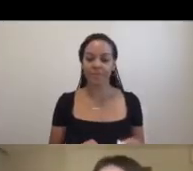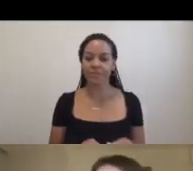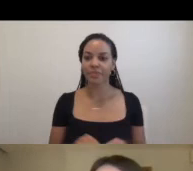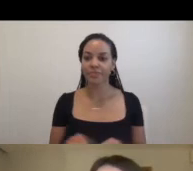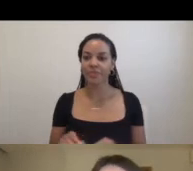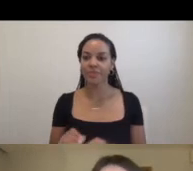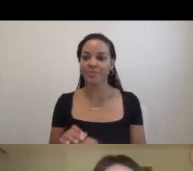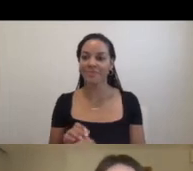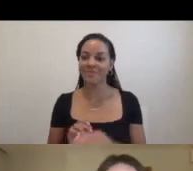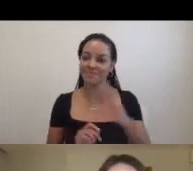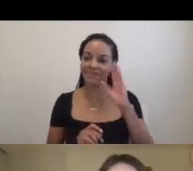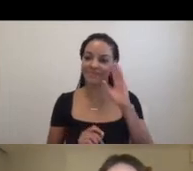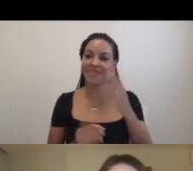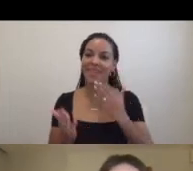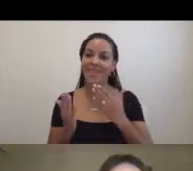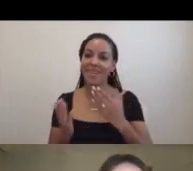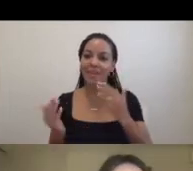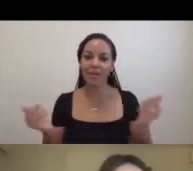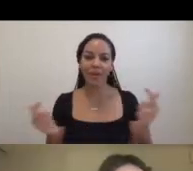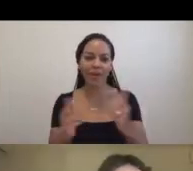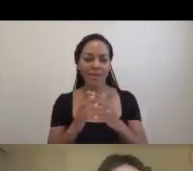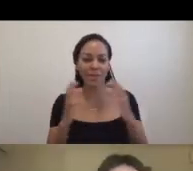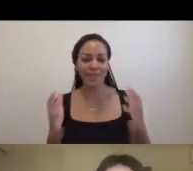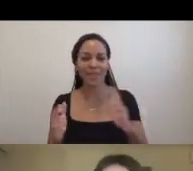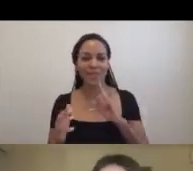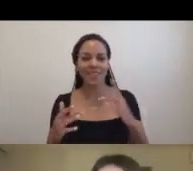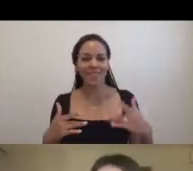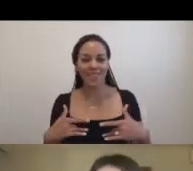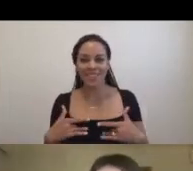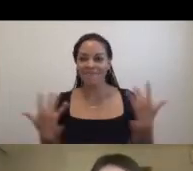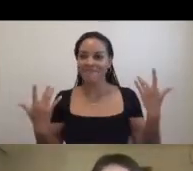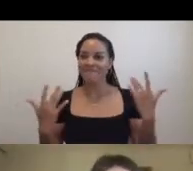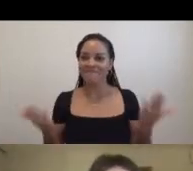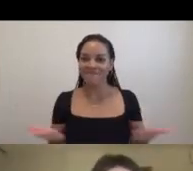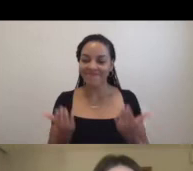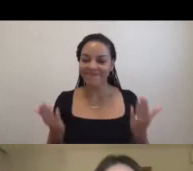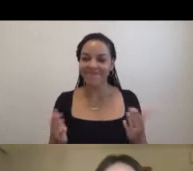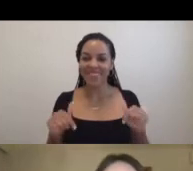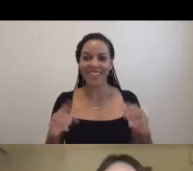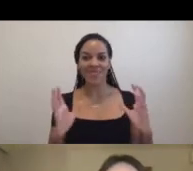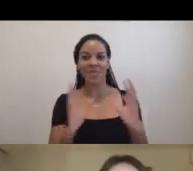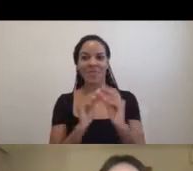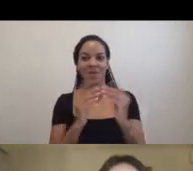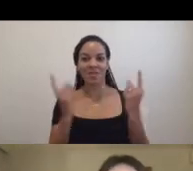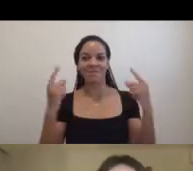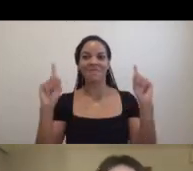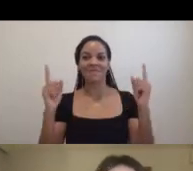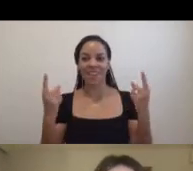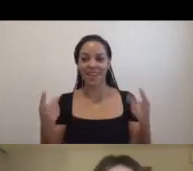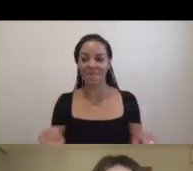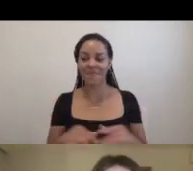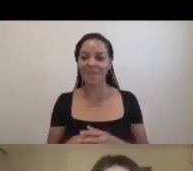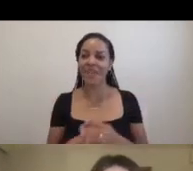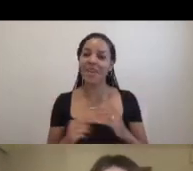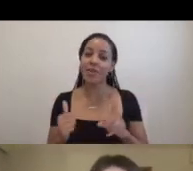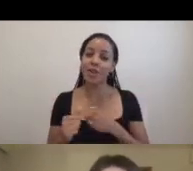Hi, thank you all so much. It's so exciting to be here and that this symposium is happening. Firstly, I want to thank